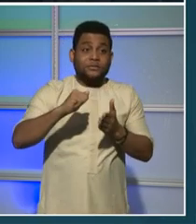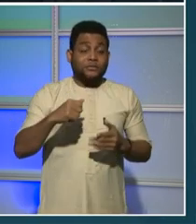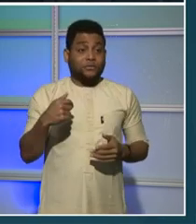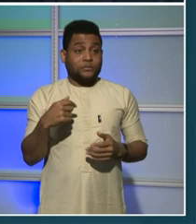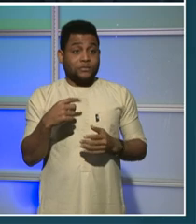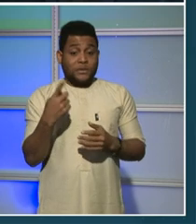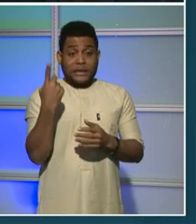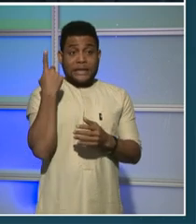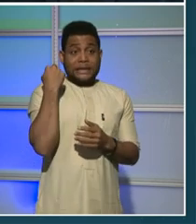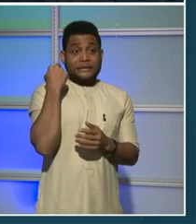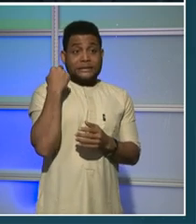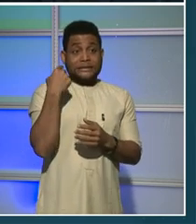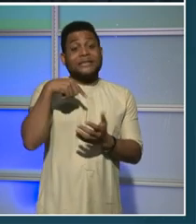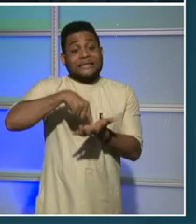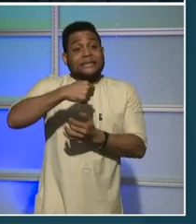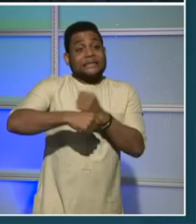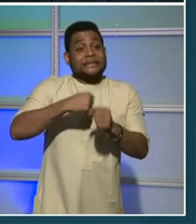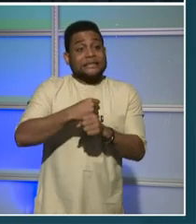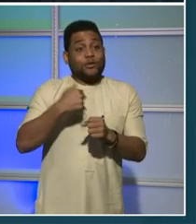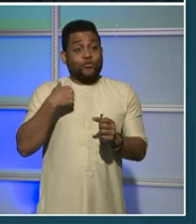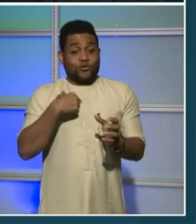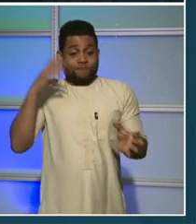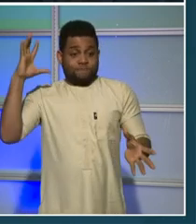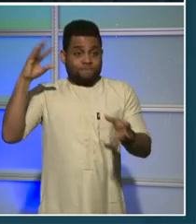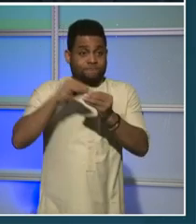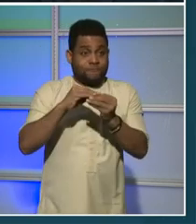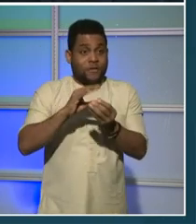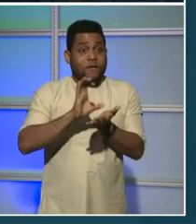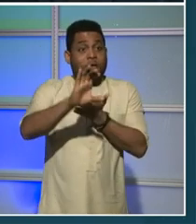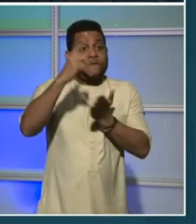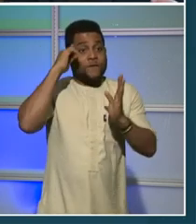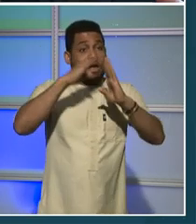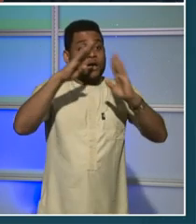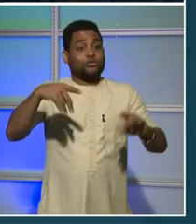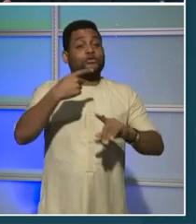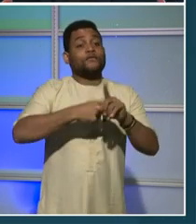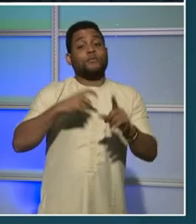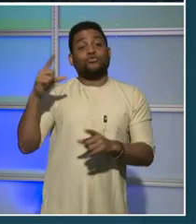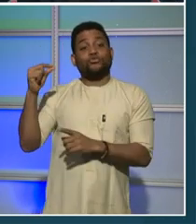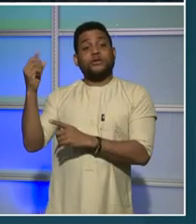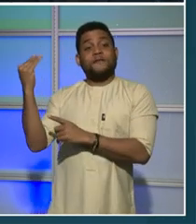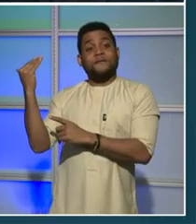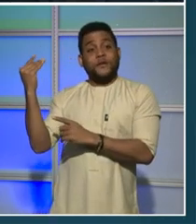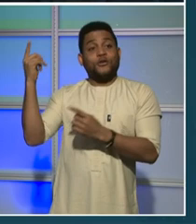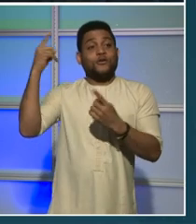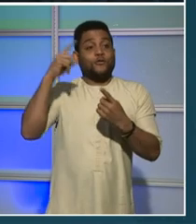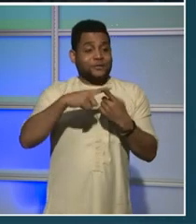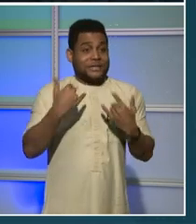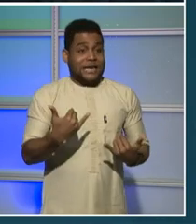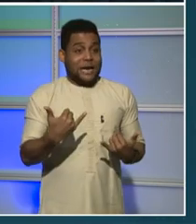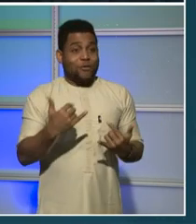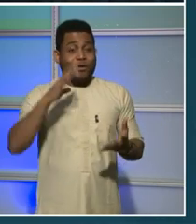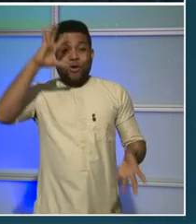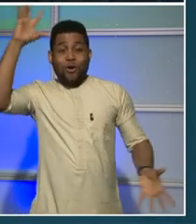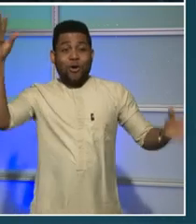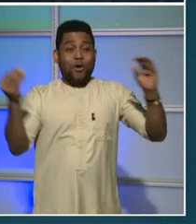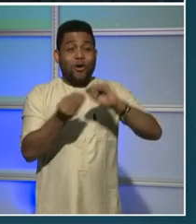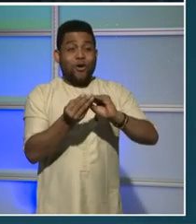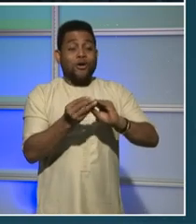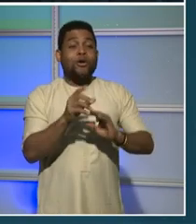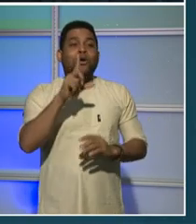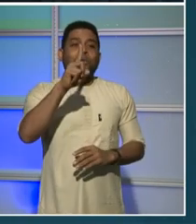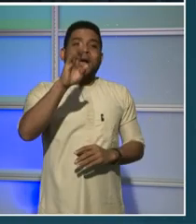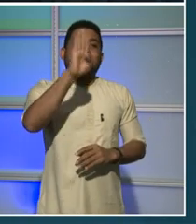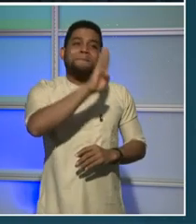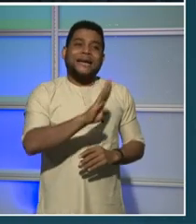Mayor's total investment in the Housing Production Trust Fund since 2015 to $1 billion. And we're thinking